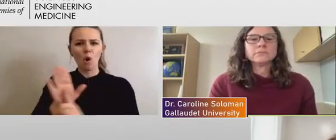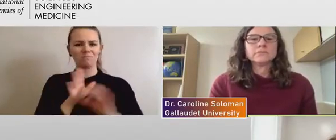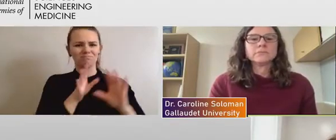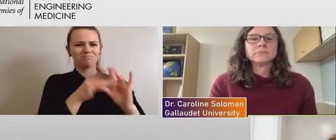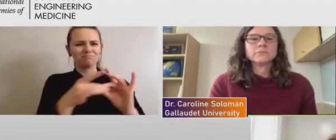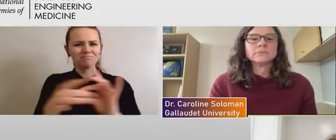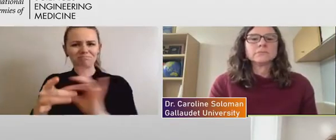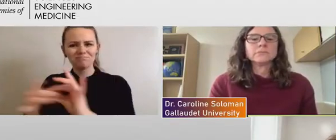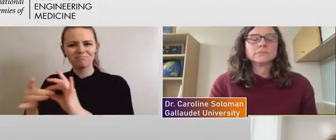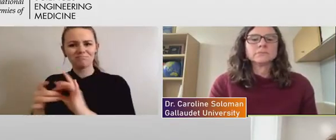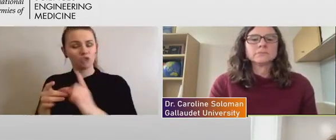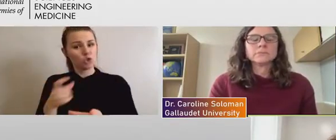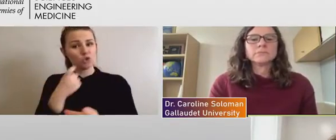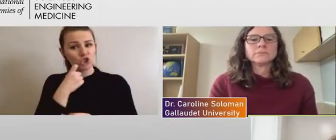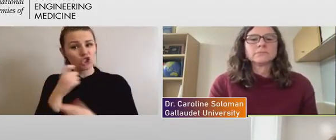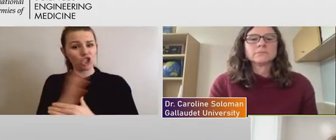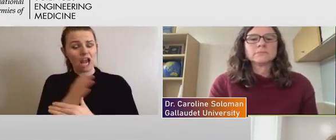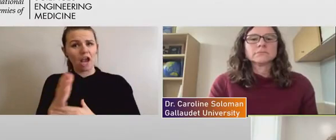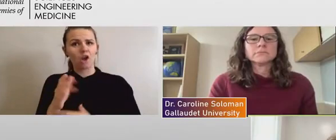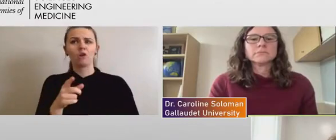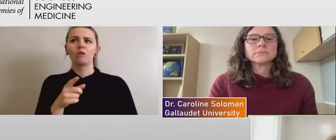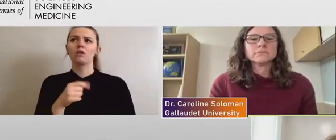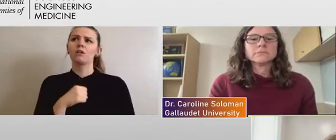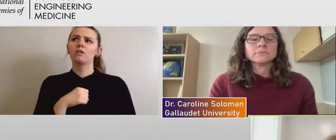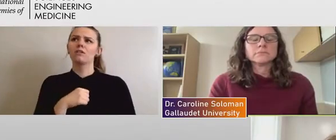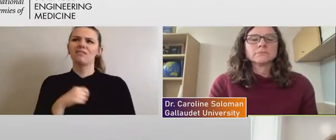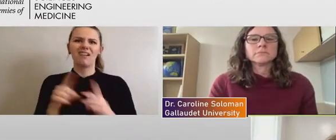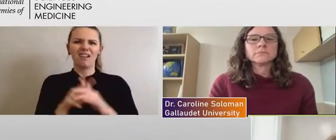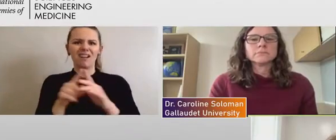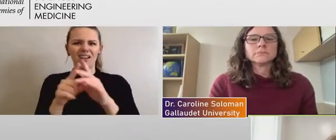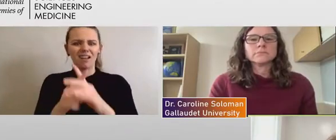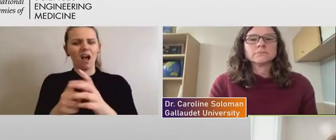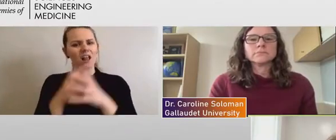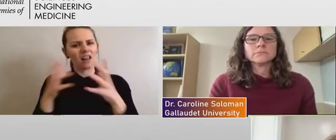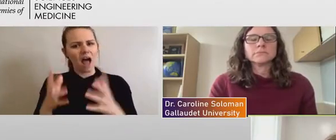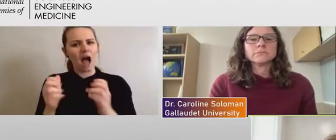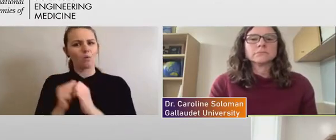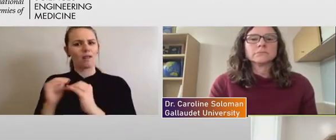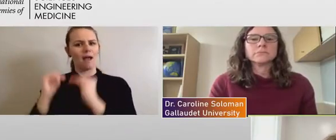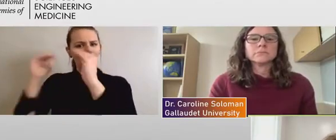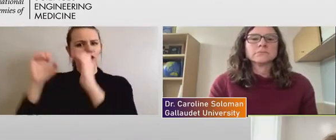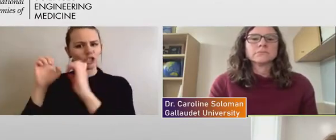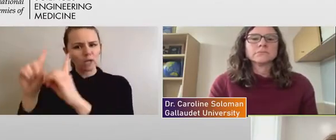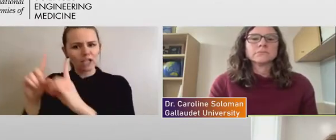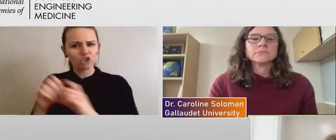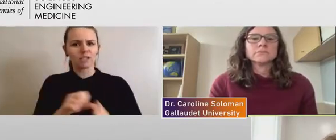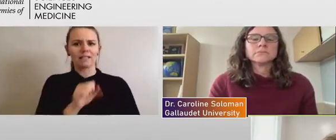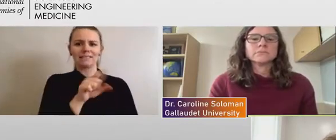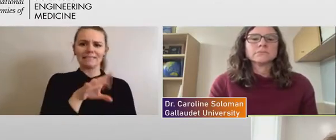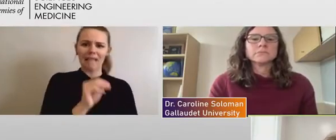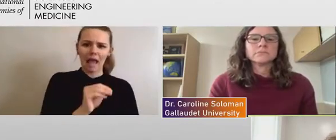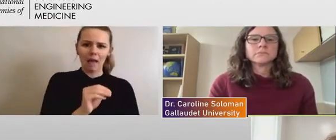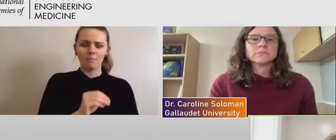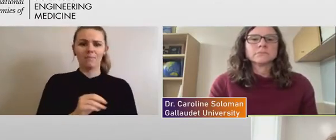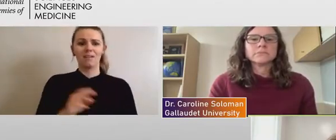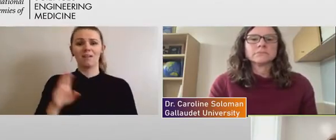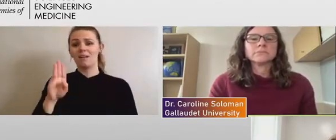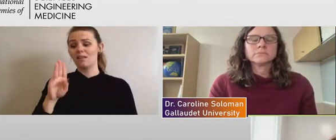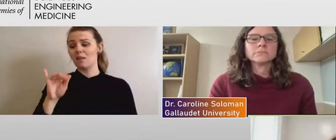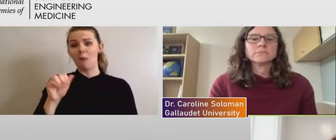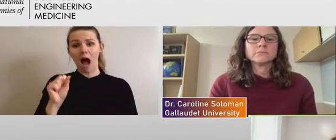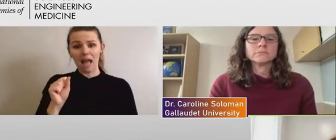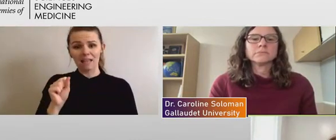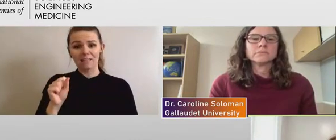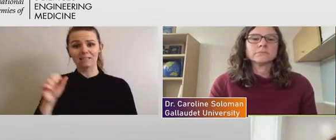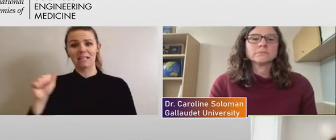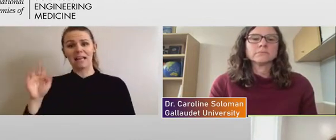similar to what you just shared, particularly in STEM and higher education. You know, I think the bias and the ableism is actually